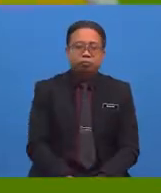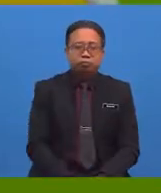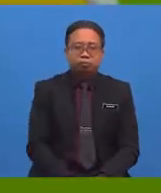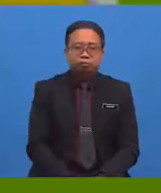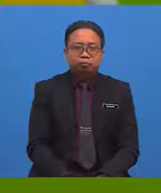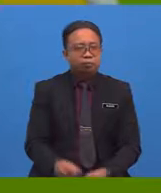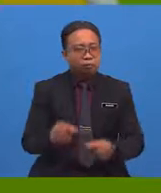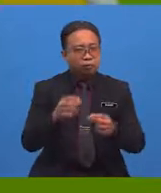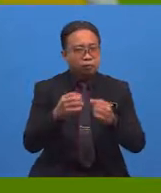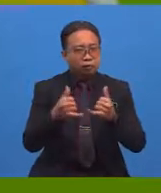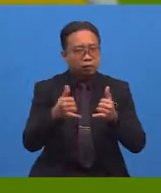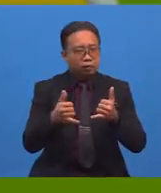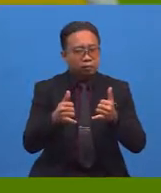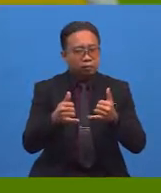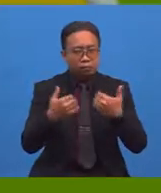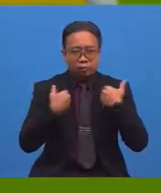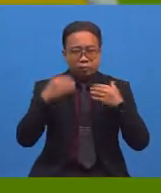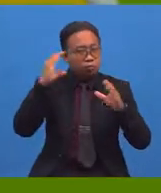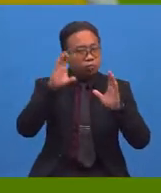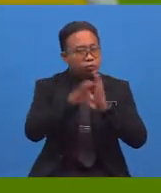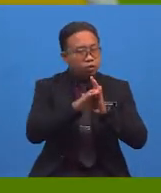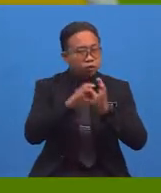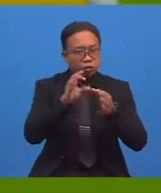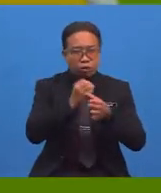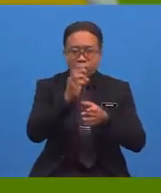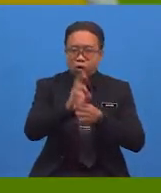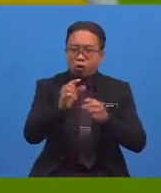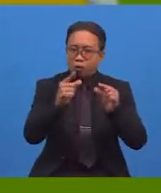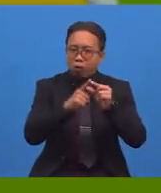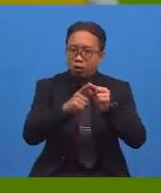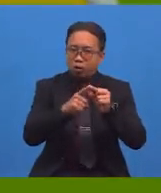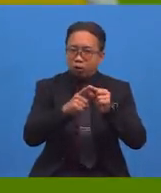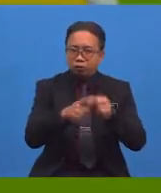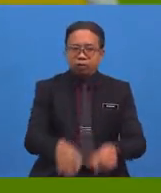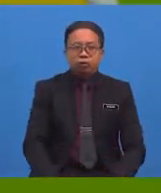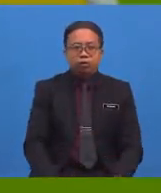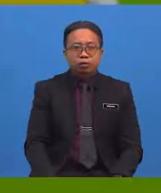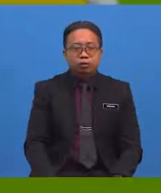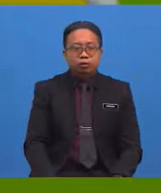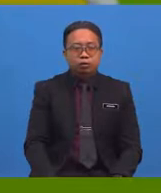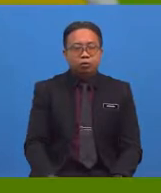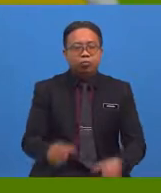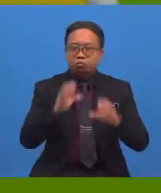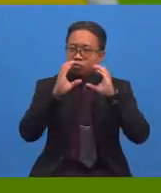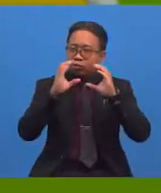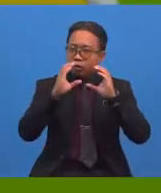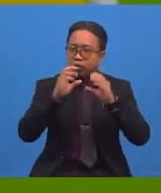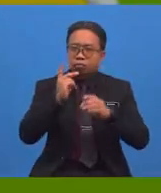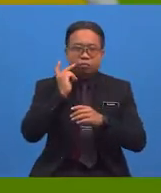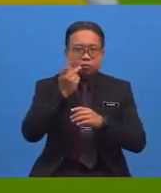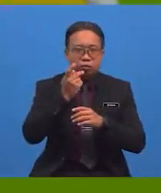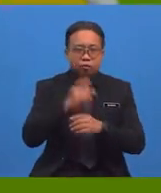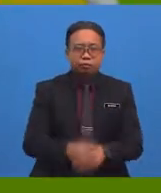there will be a picture or a word. You need to shout out the odd answer